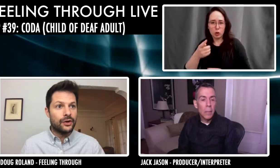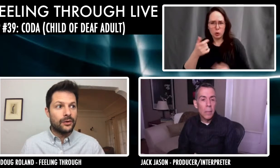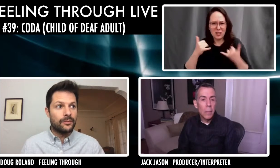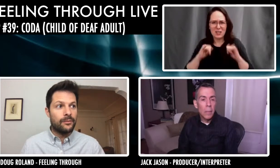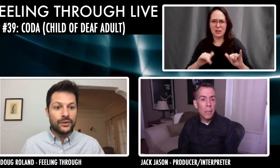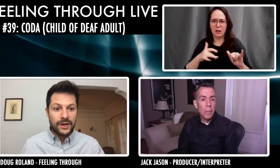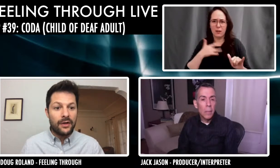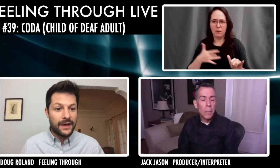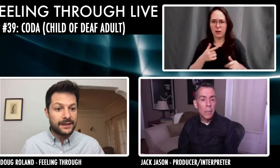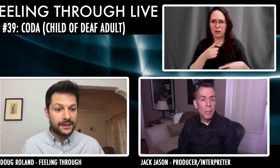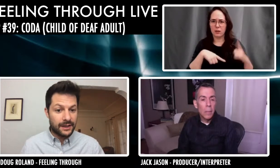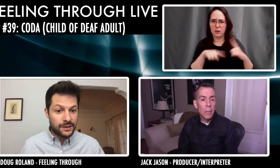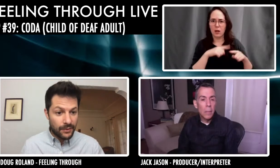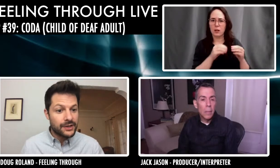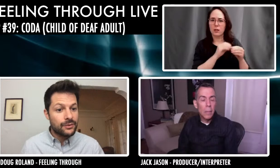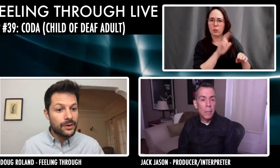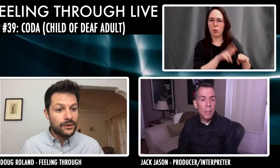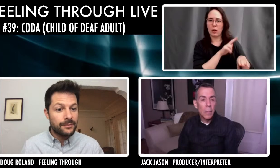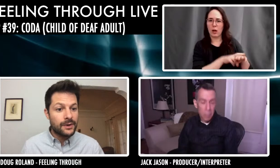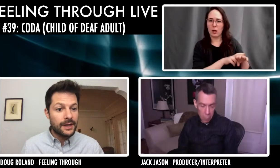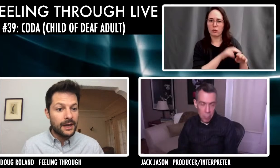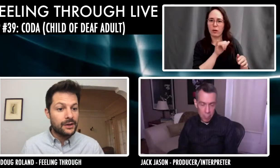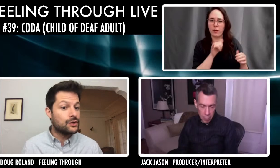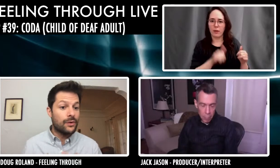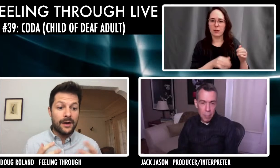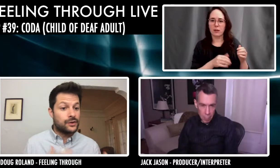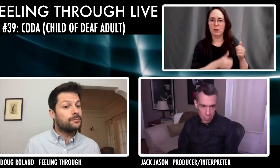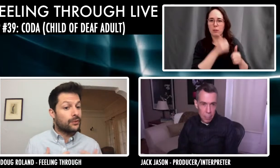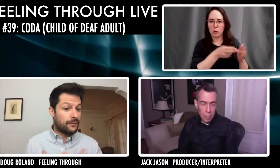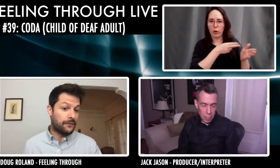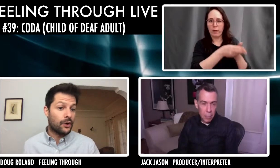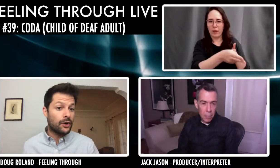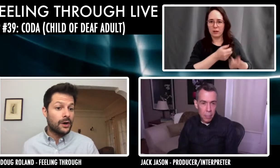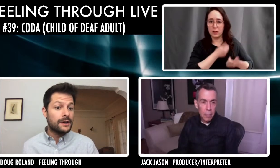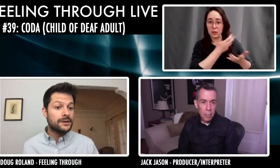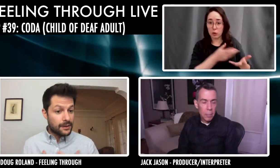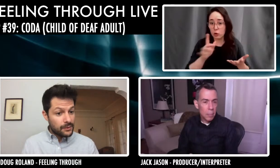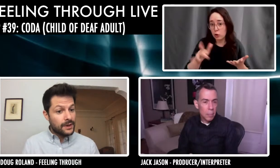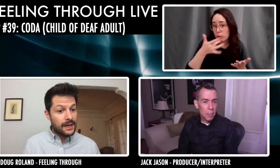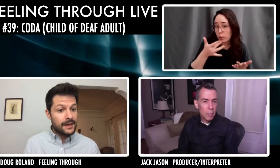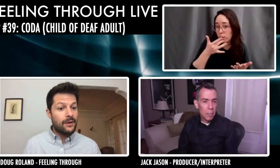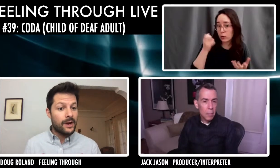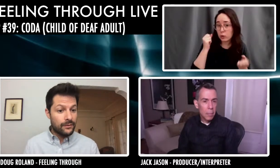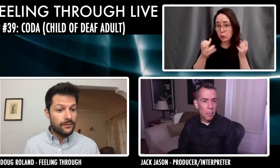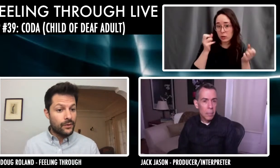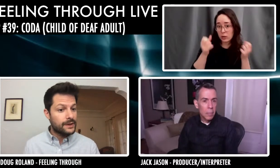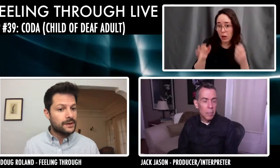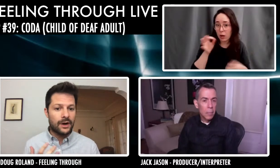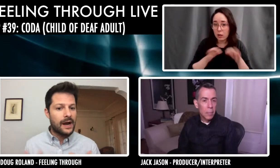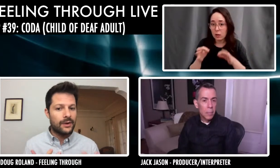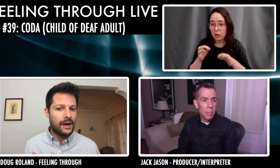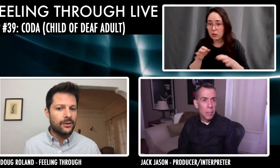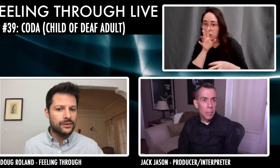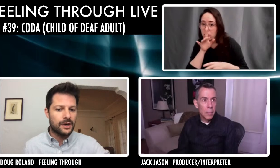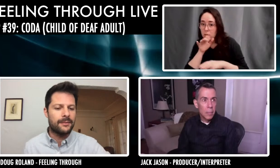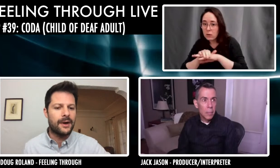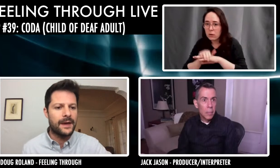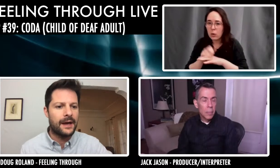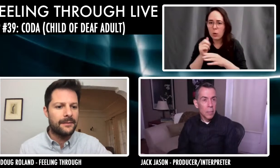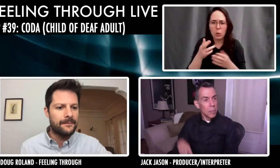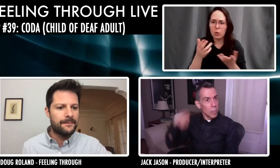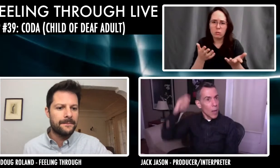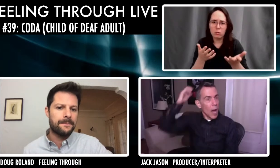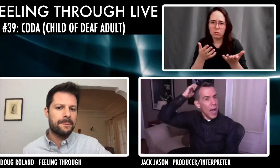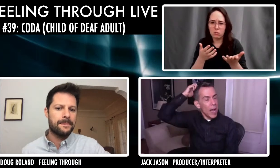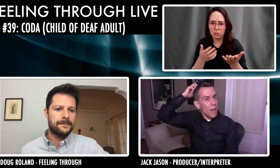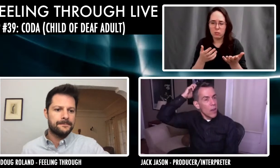your most authentic expression when you're communicating? Do you, do you prefer to communicate that way over voicing or how, how would you talk about